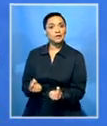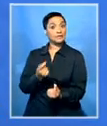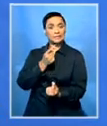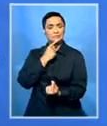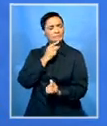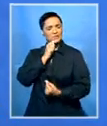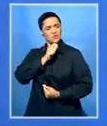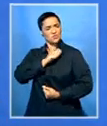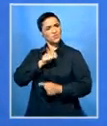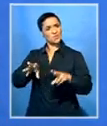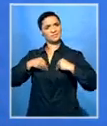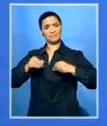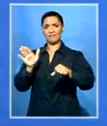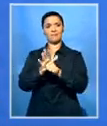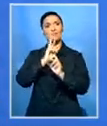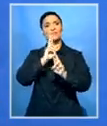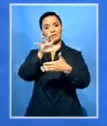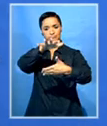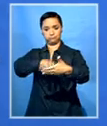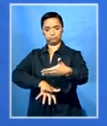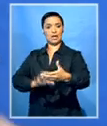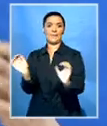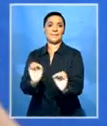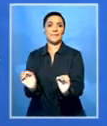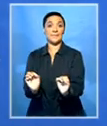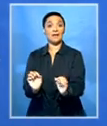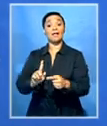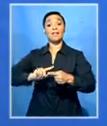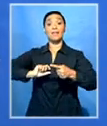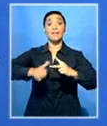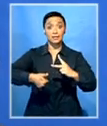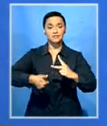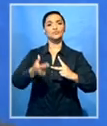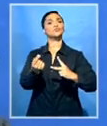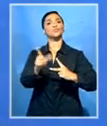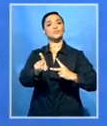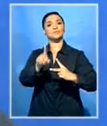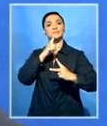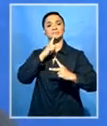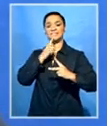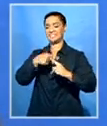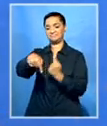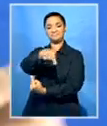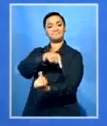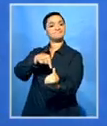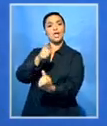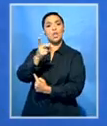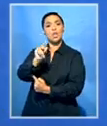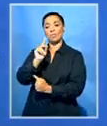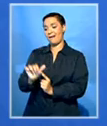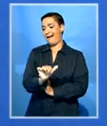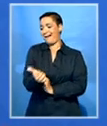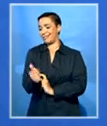the remedial action and the powers given to the public protector. He then proceeded to replace the process with parallel